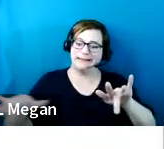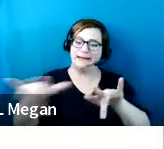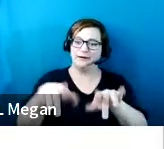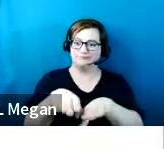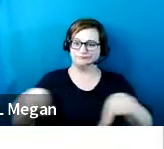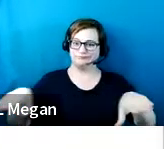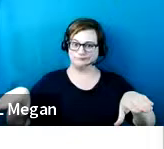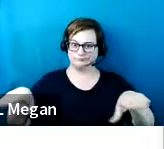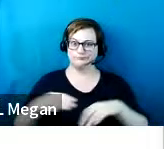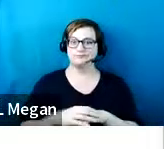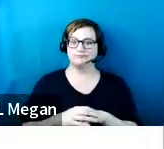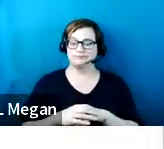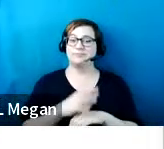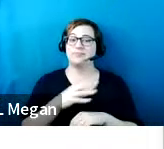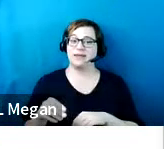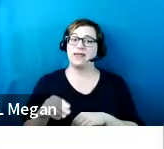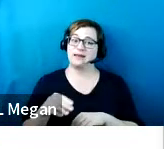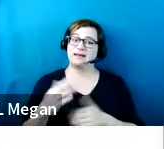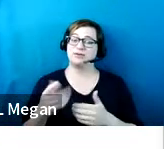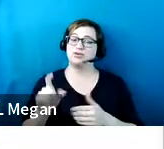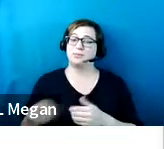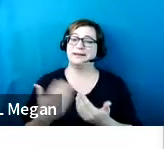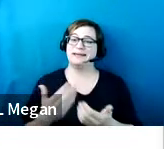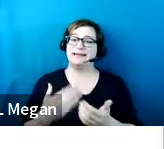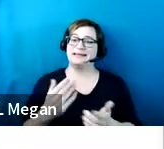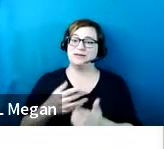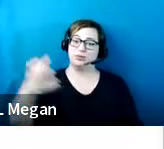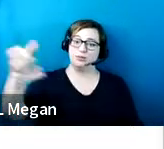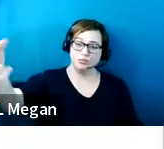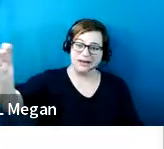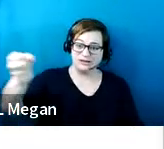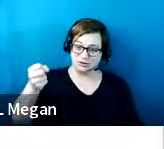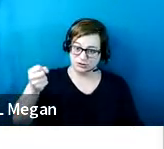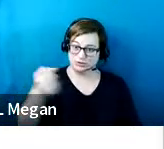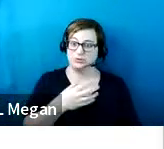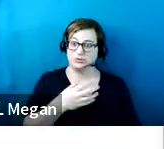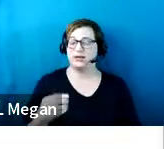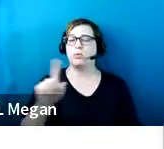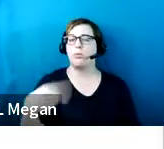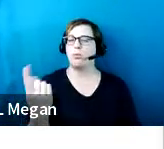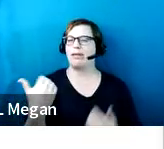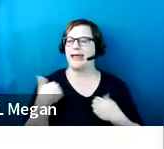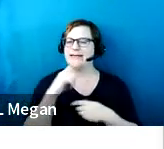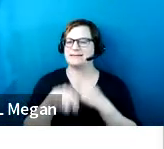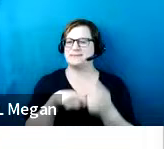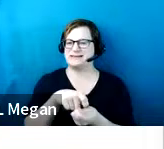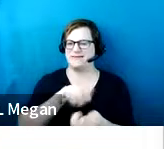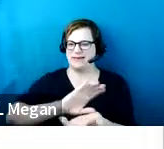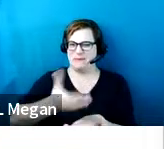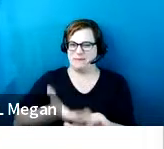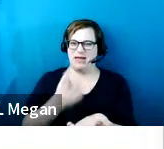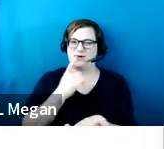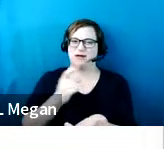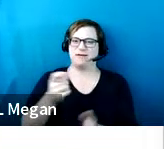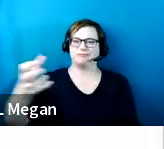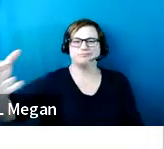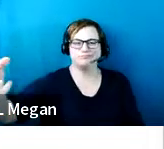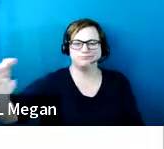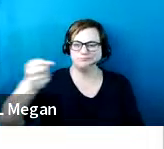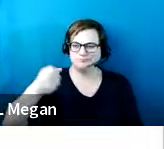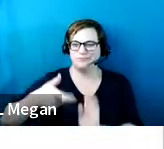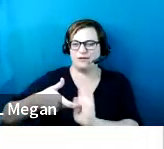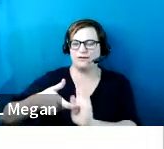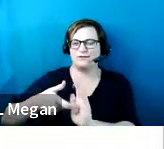They do require that the operable part be within reach range and only has a certain amount of force required to be able to use it.